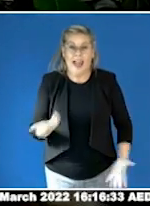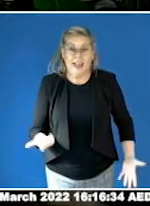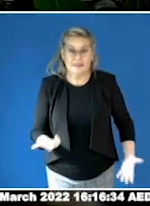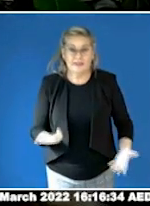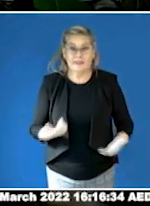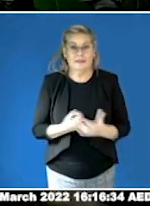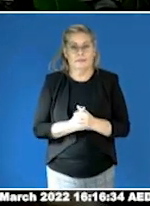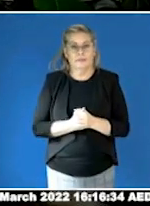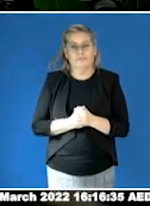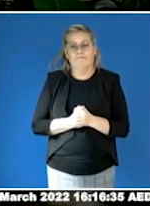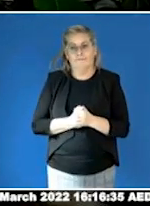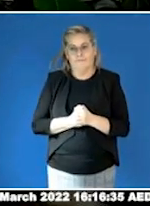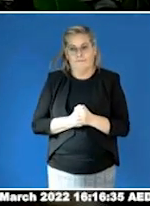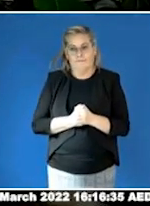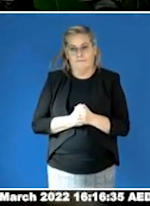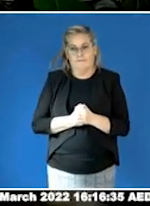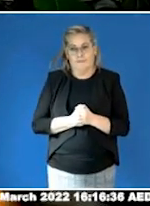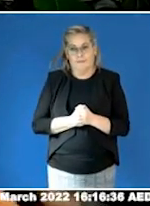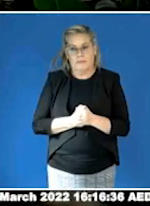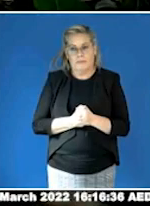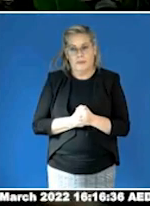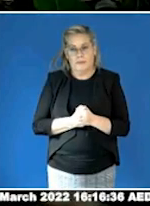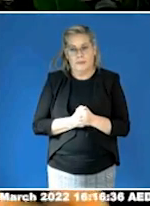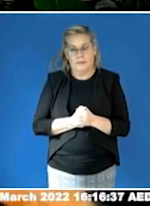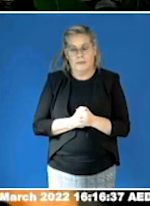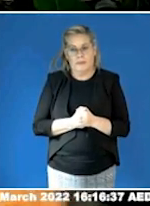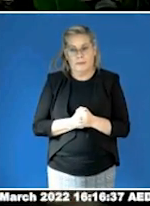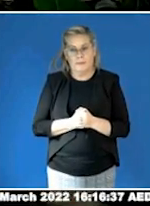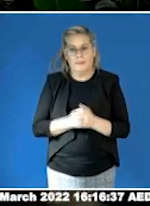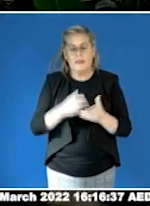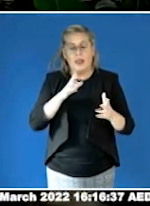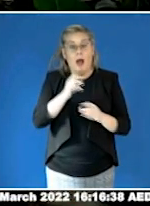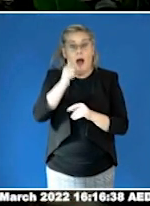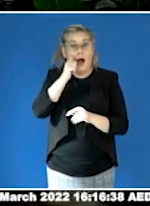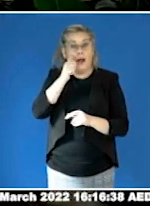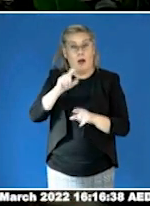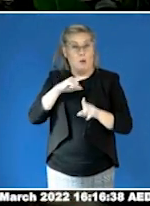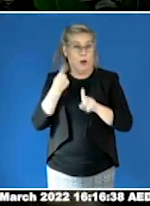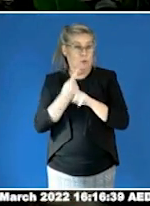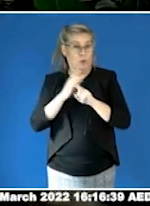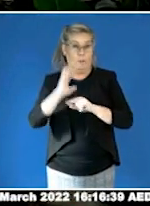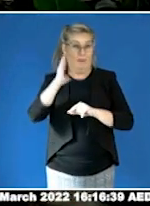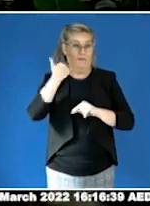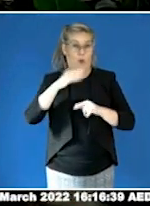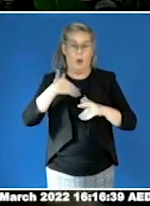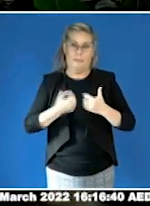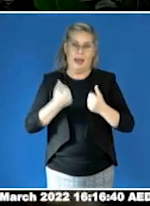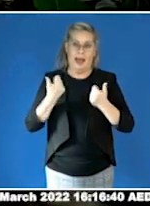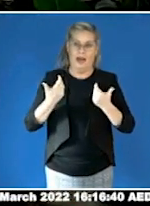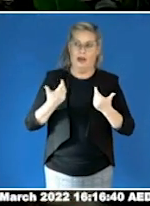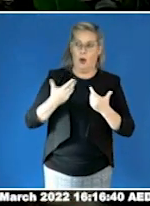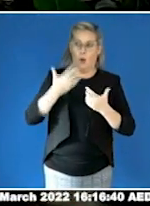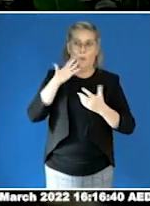to help us feel worthy and recognise our autistic identity. But we think that we need to fund